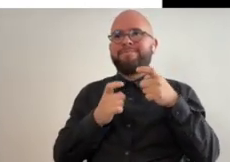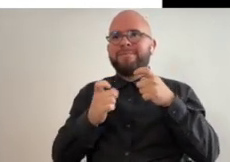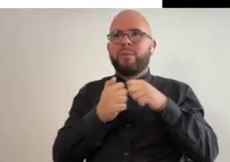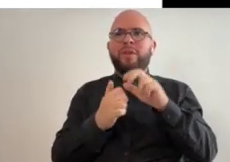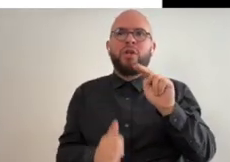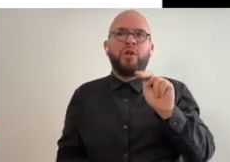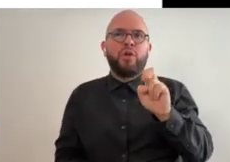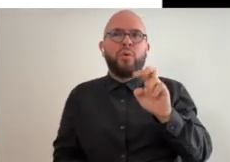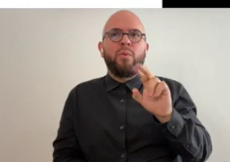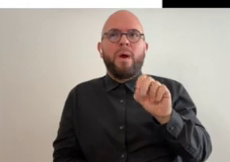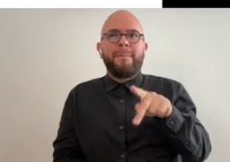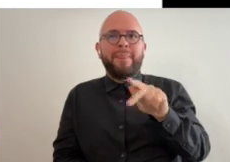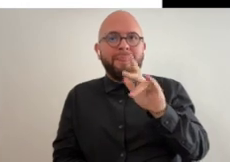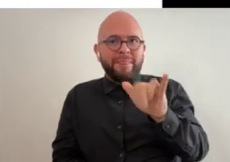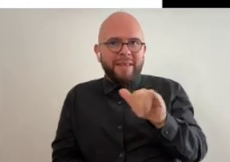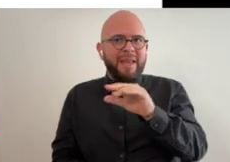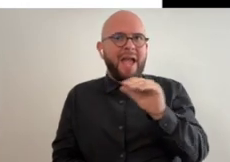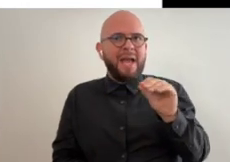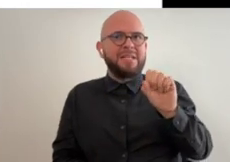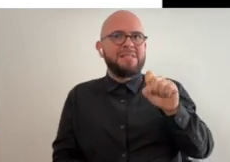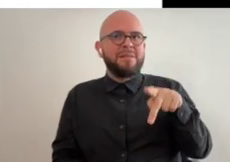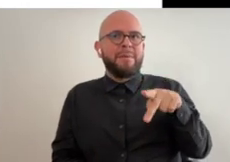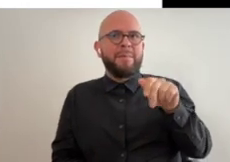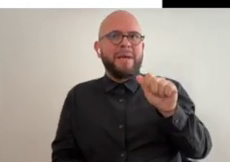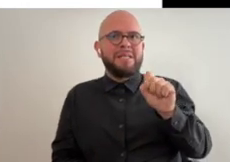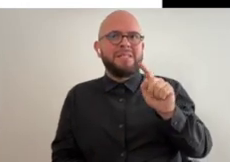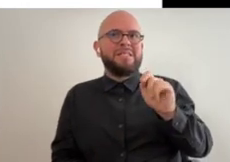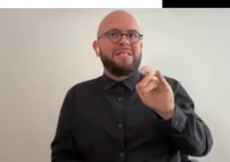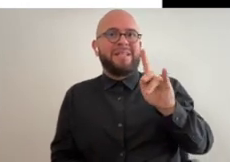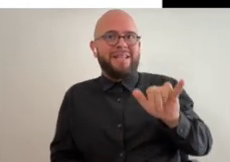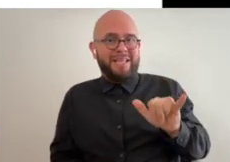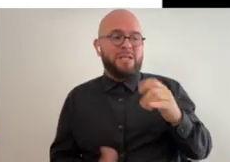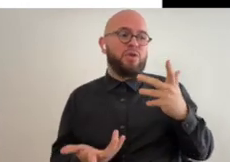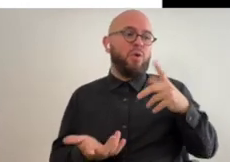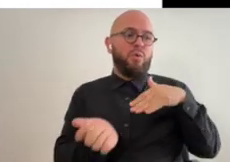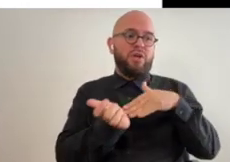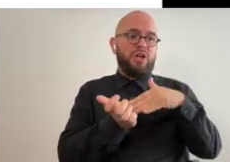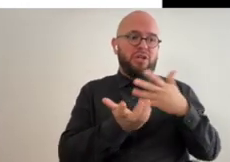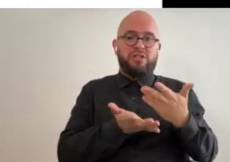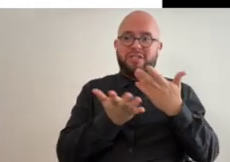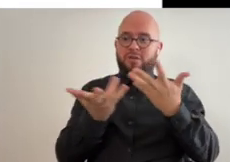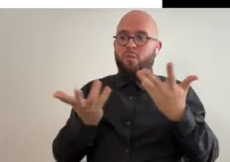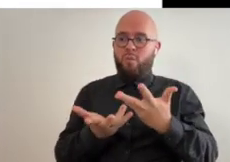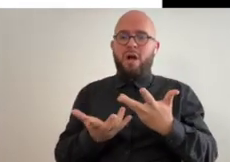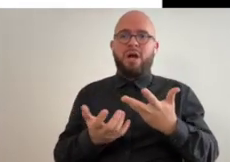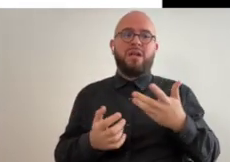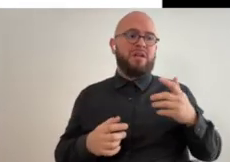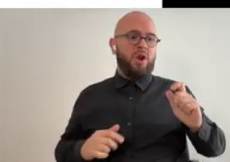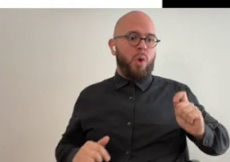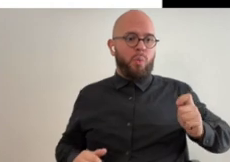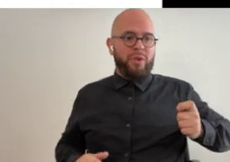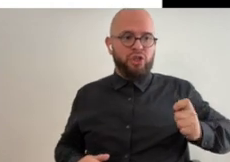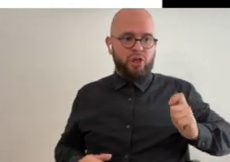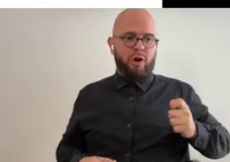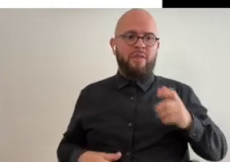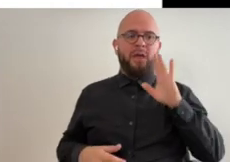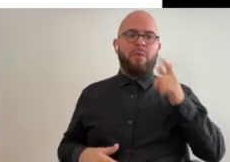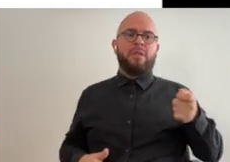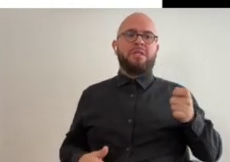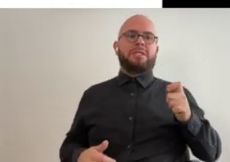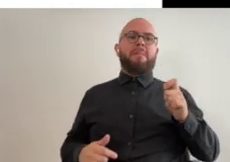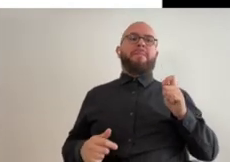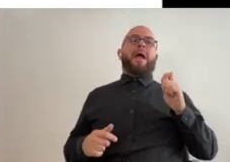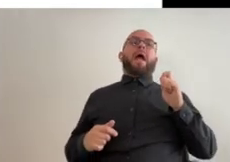deal with neuropathy and spasticity so one of the things the doctor suggested was that i get a power